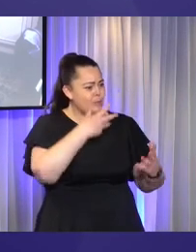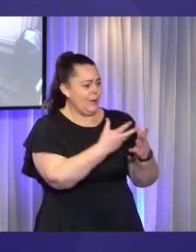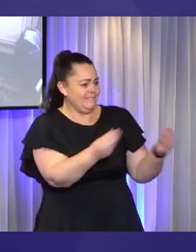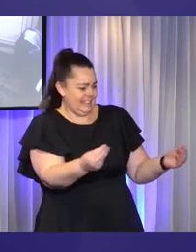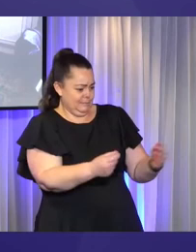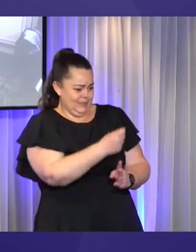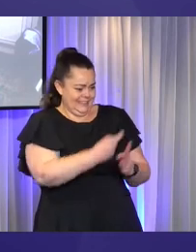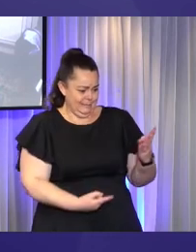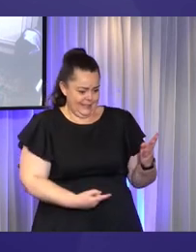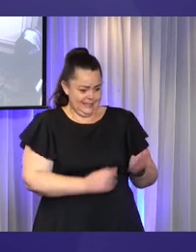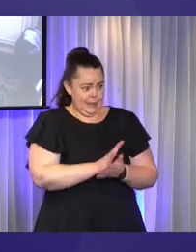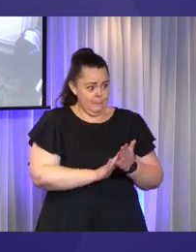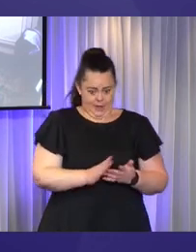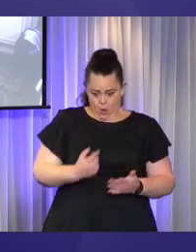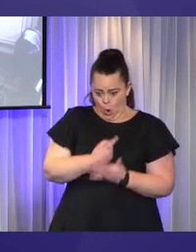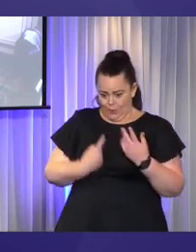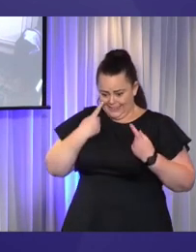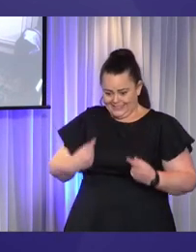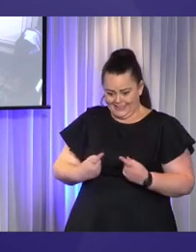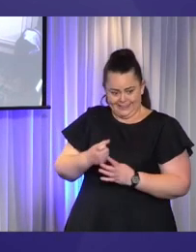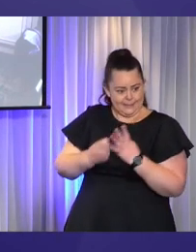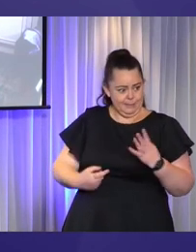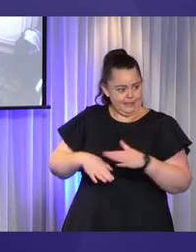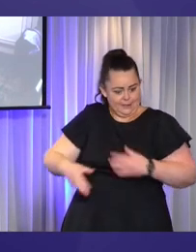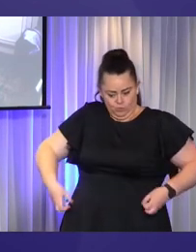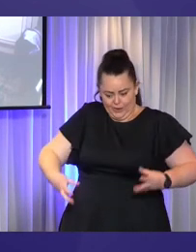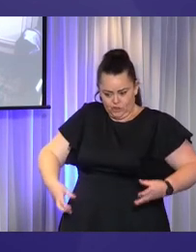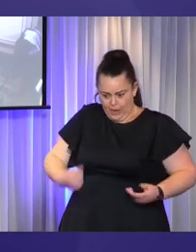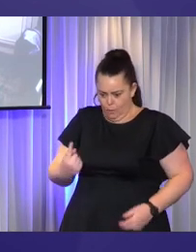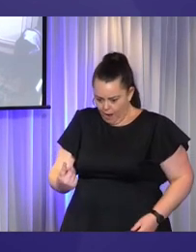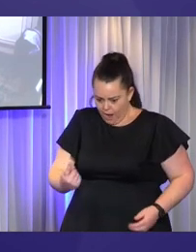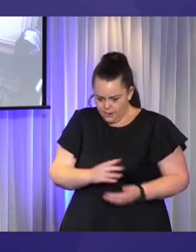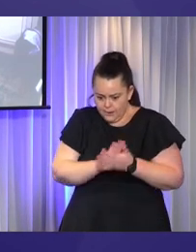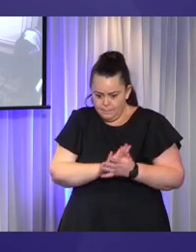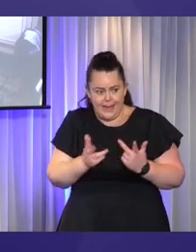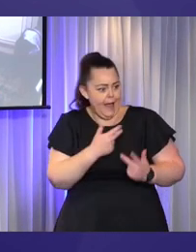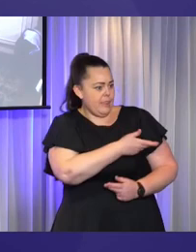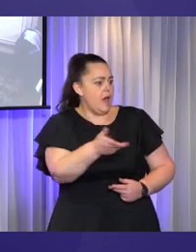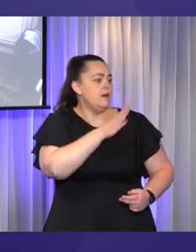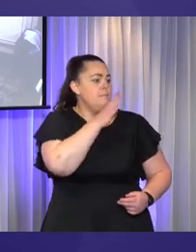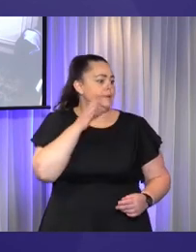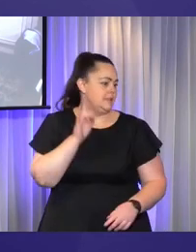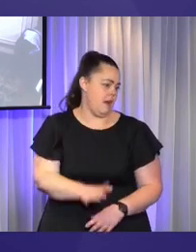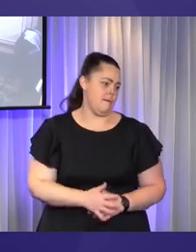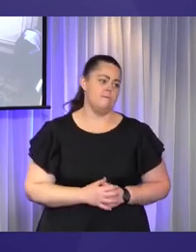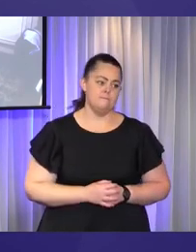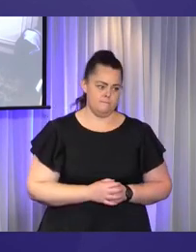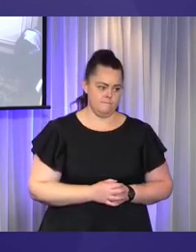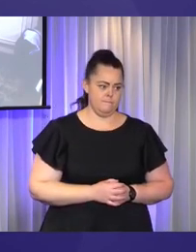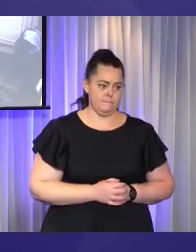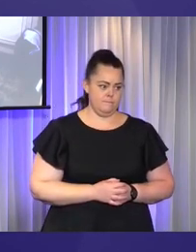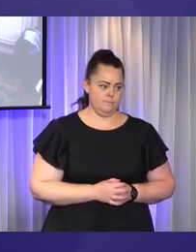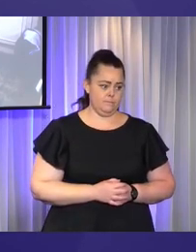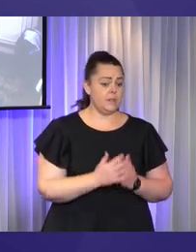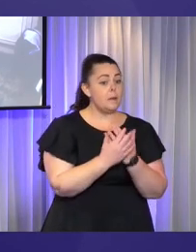along the way. We also know that some of those invisible disabilities can be hereditary